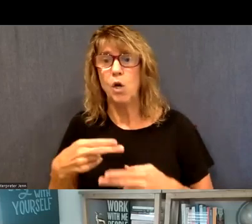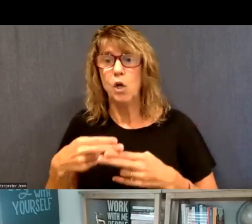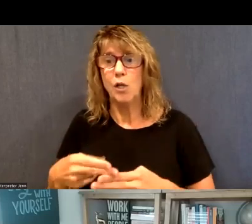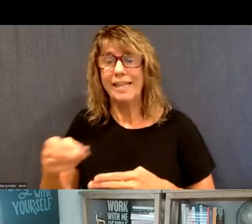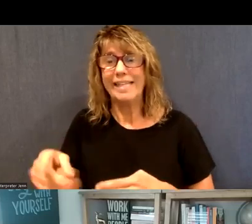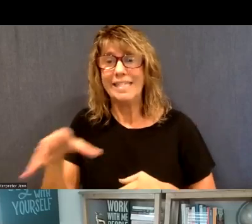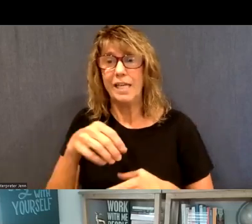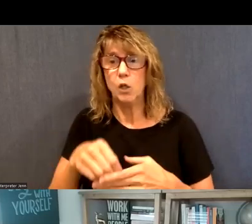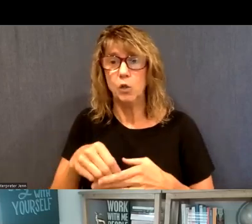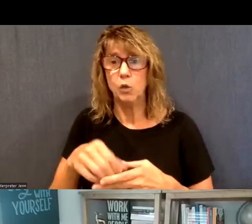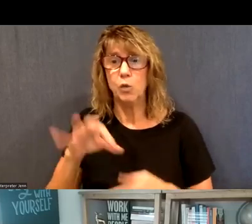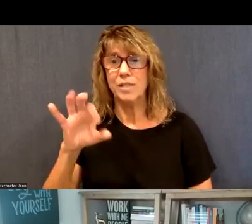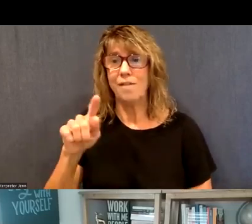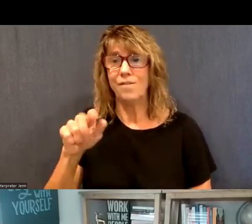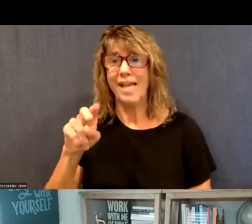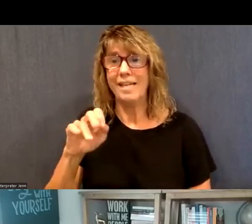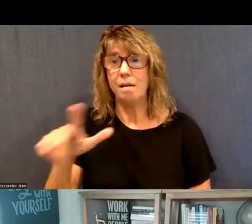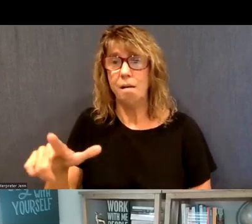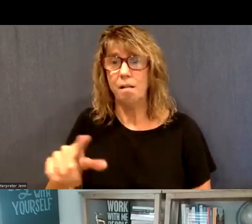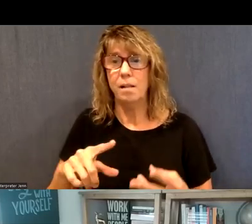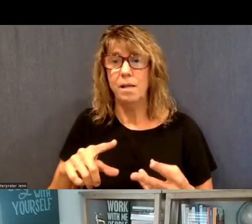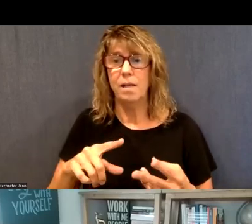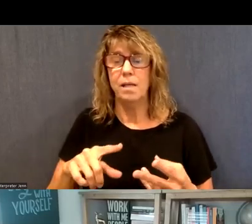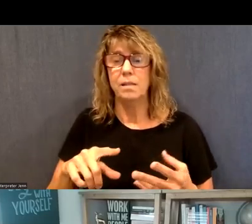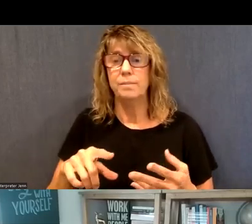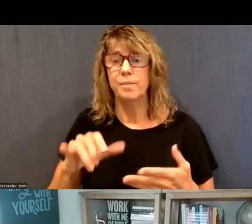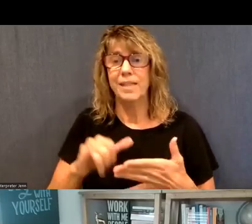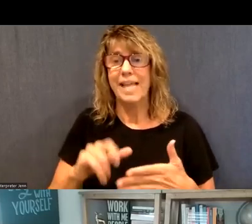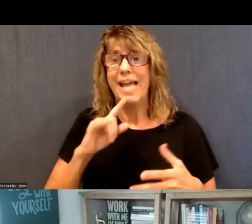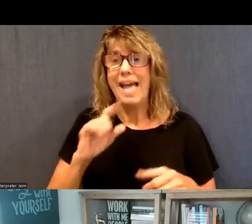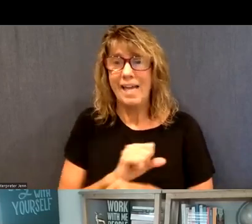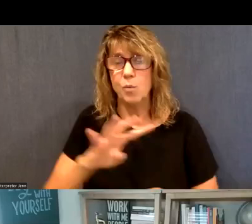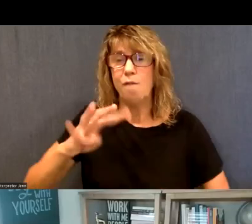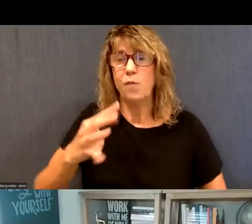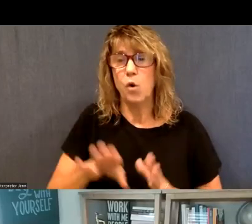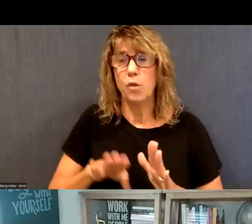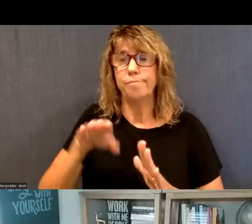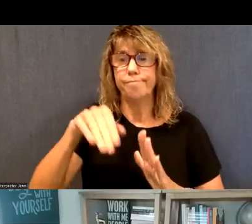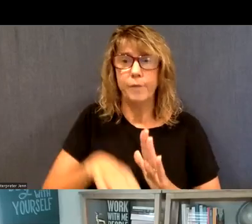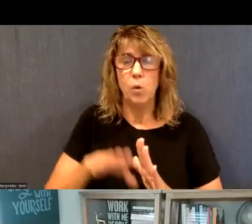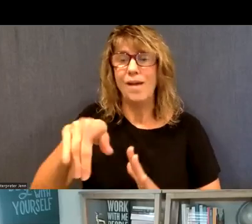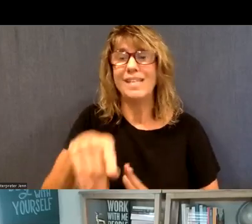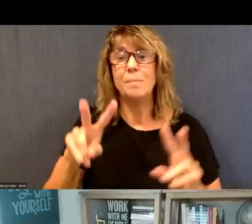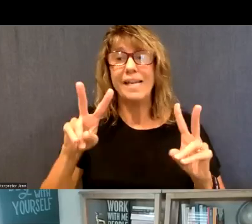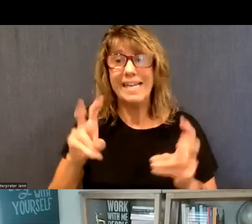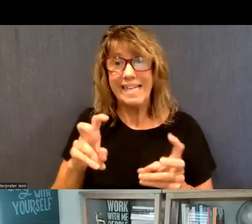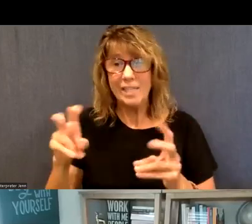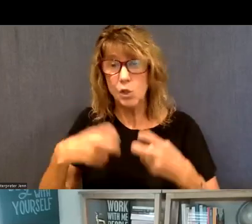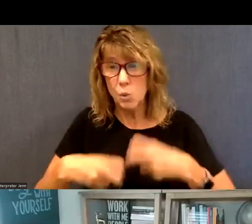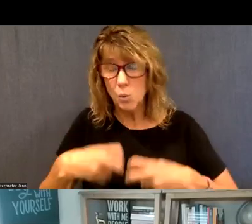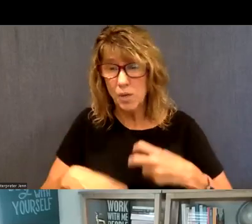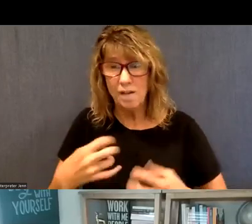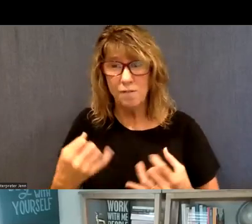includes, uh, fentanyl and exilazine the, the actual fourth wave. So this has been an issue, um, for